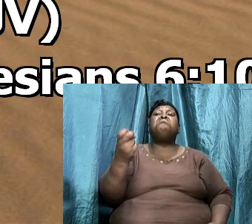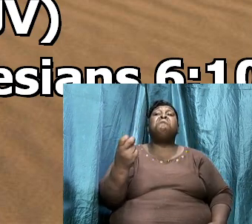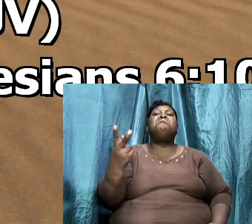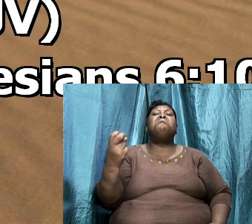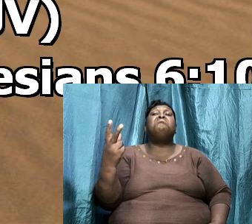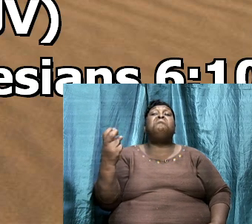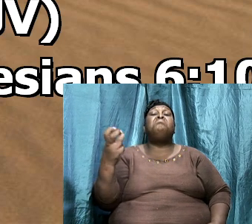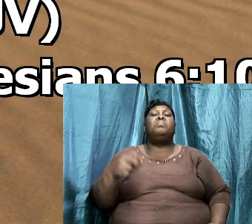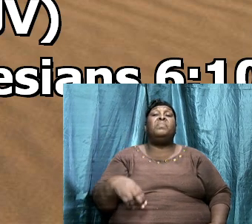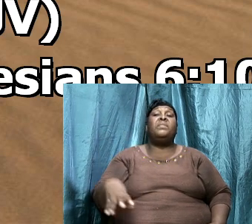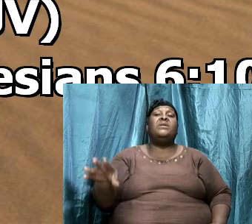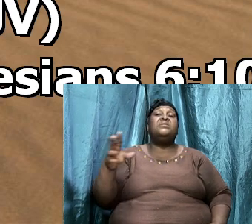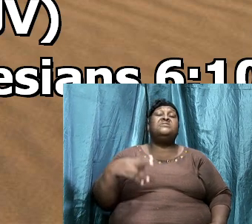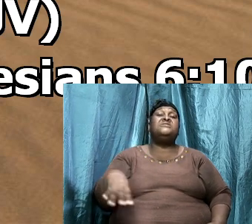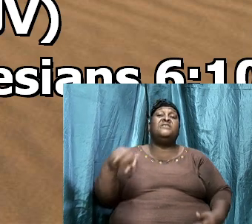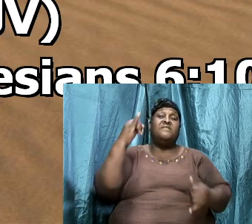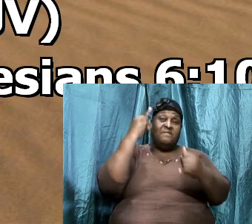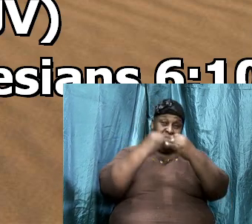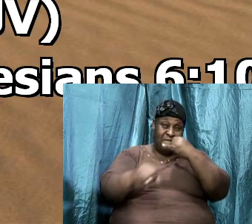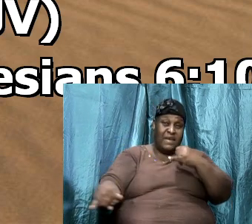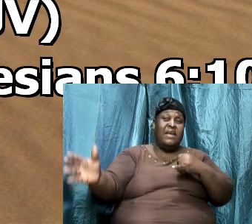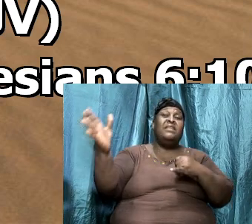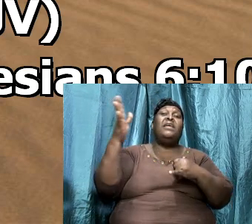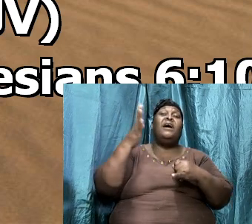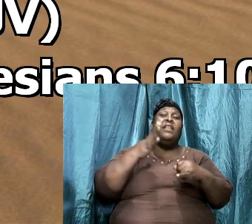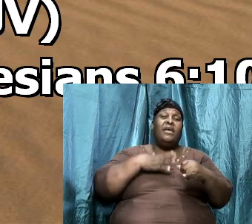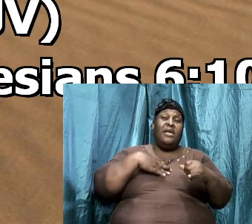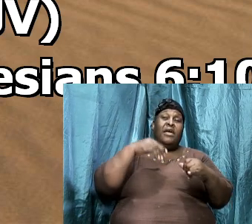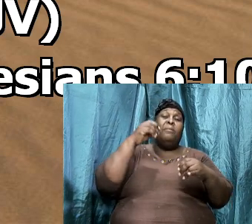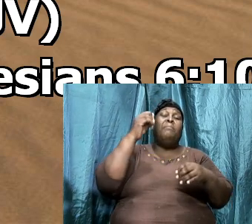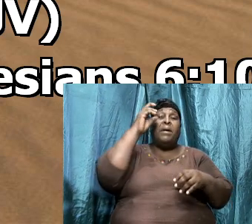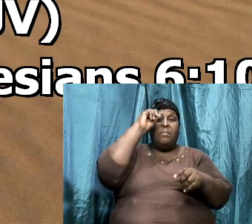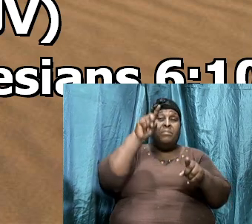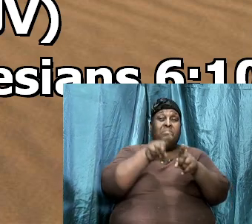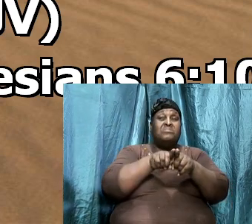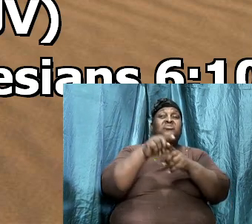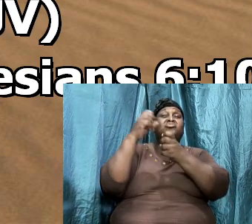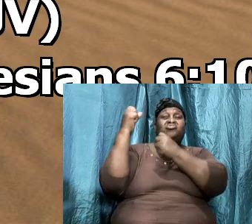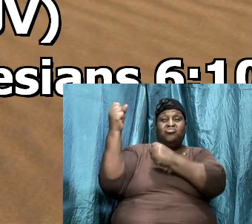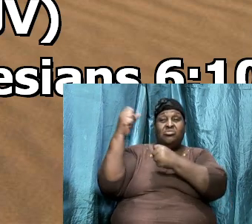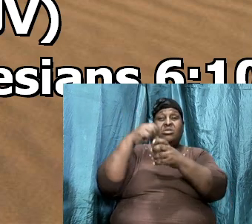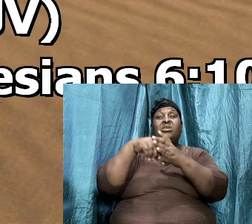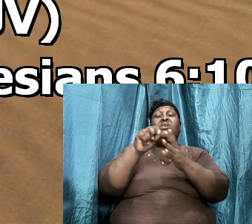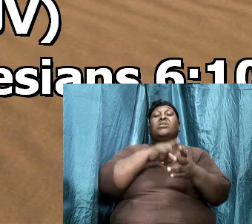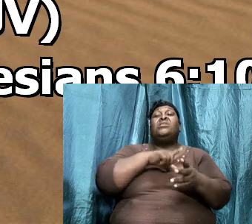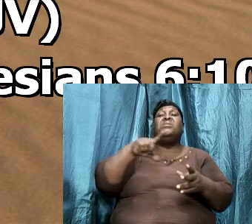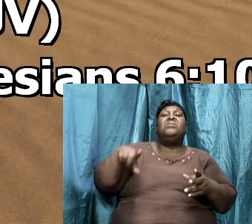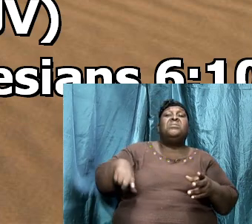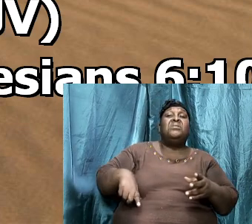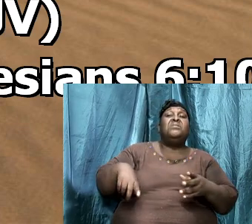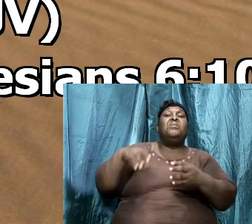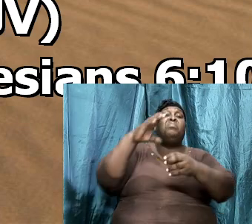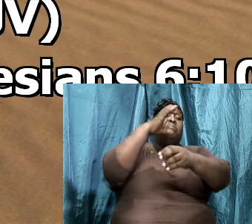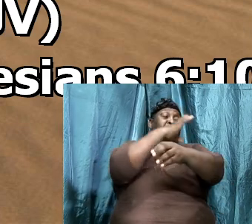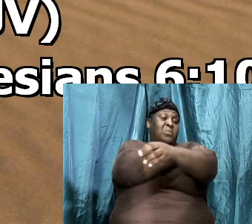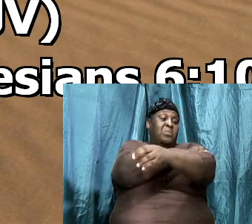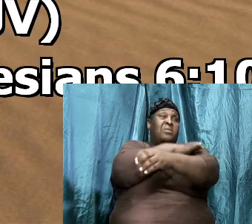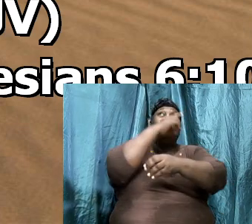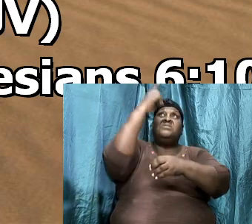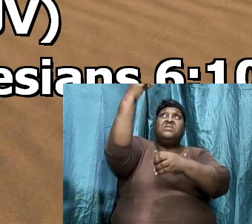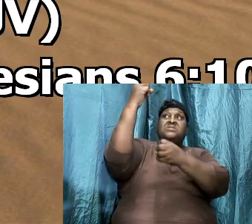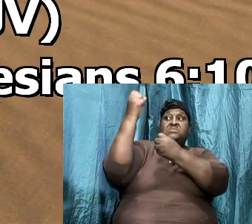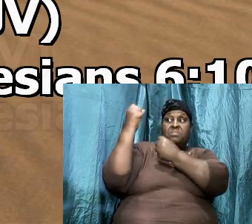It says, my brethren, be strong in the Lord and in the power of his might.